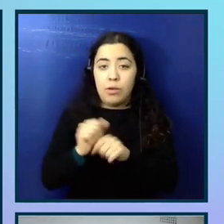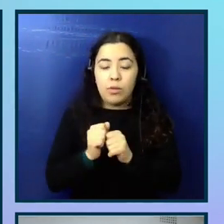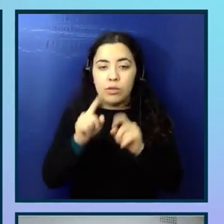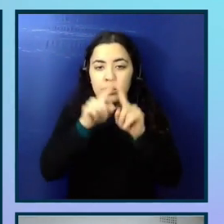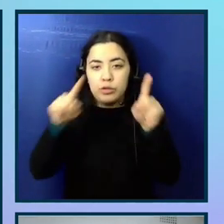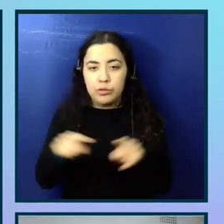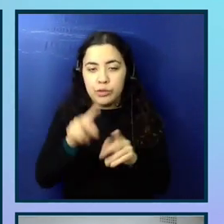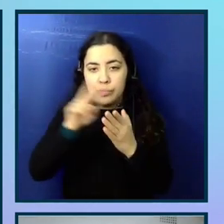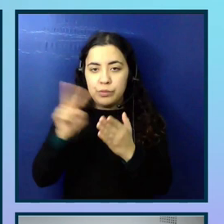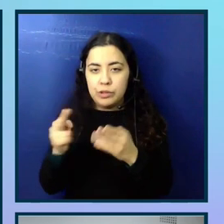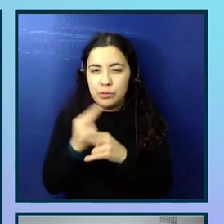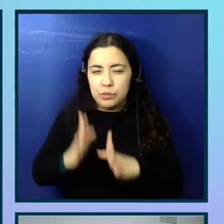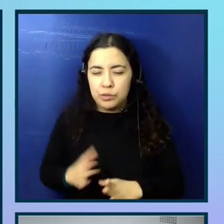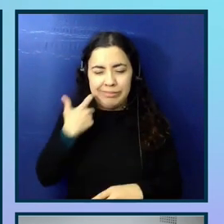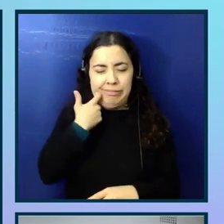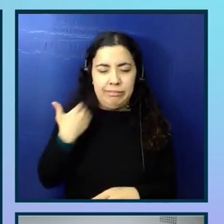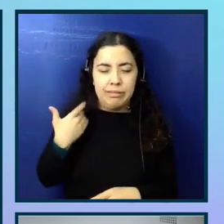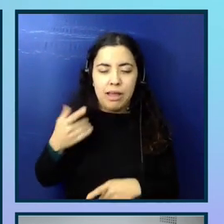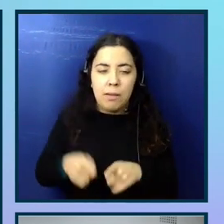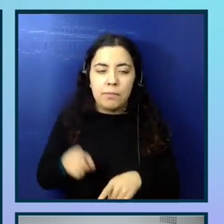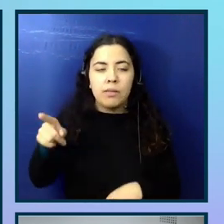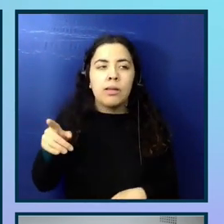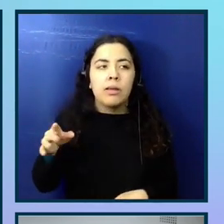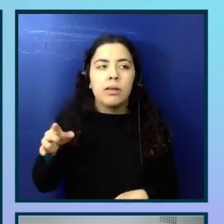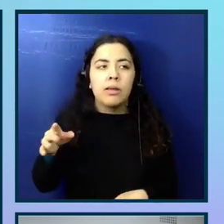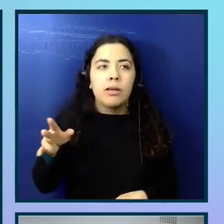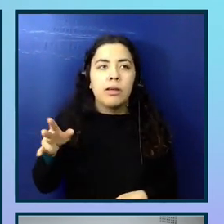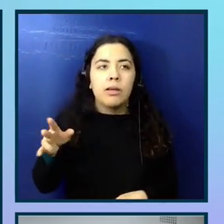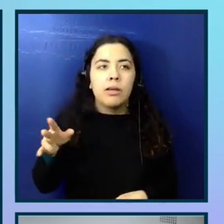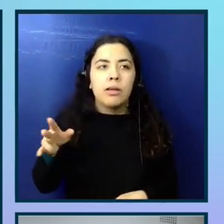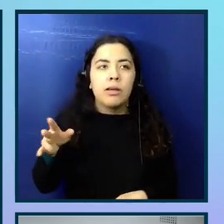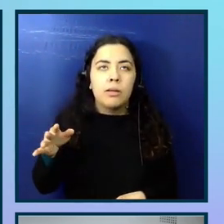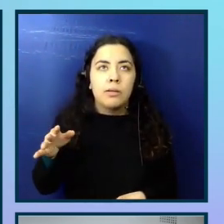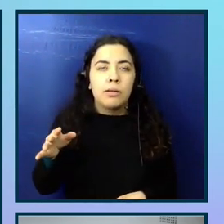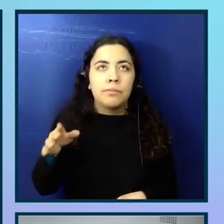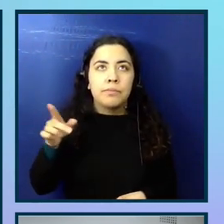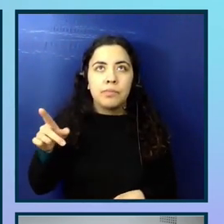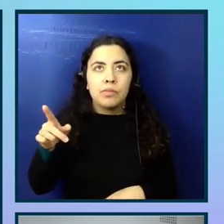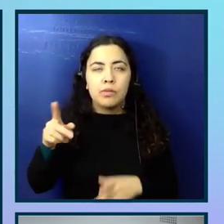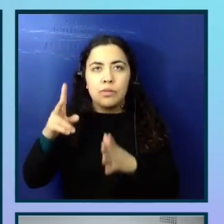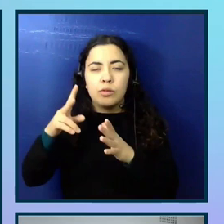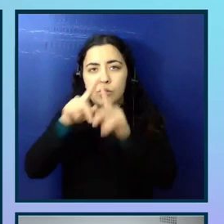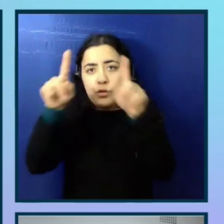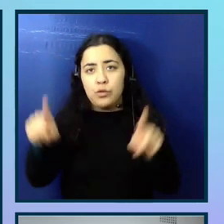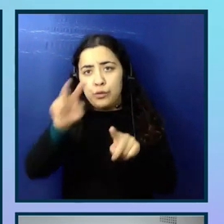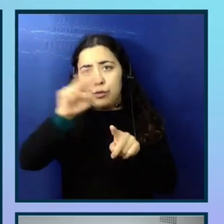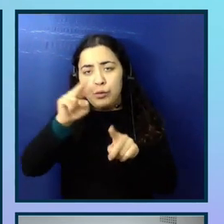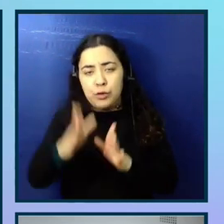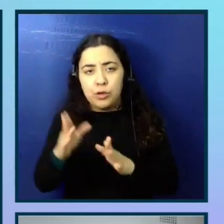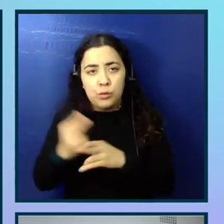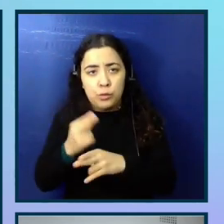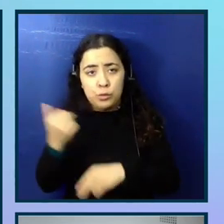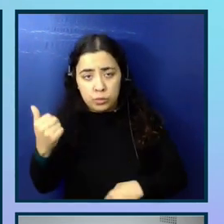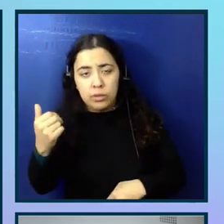recently who was unsure of what to